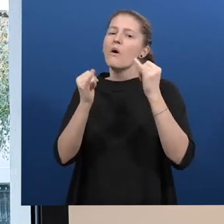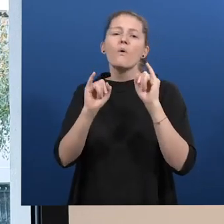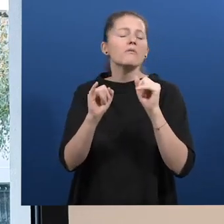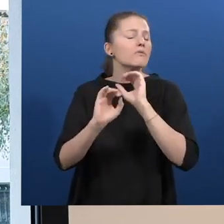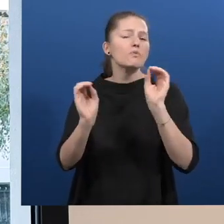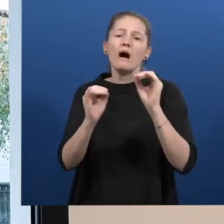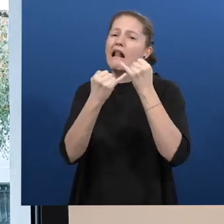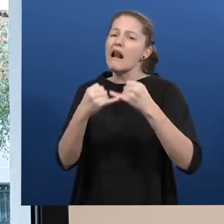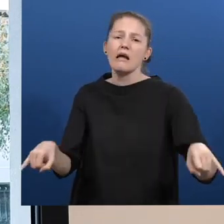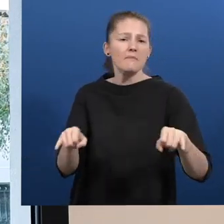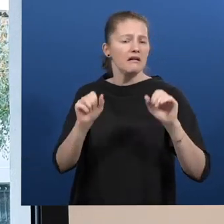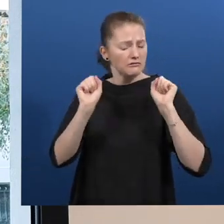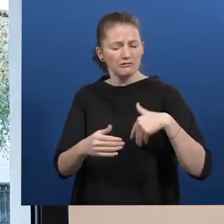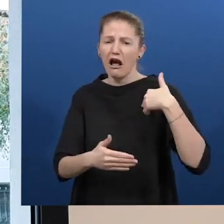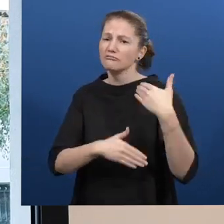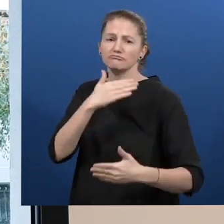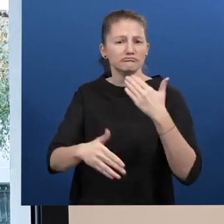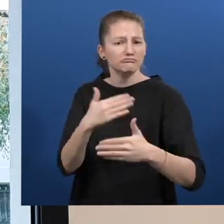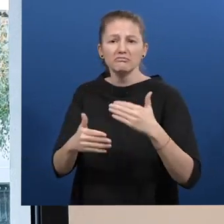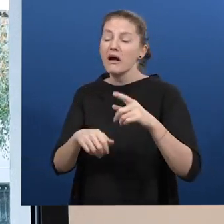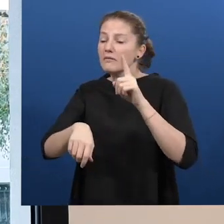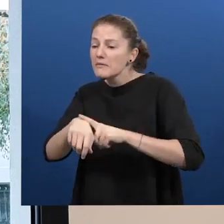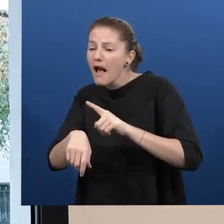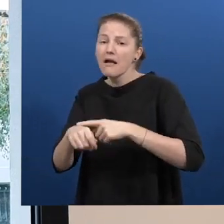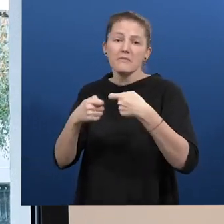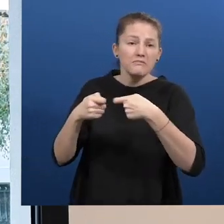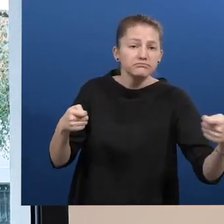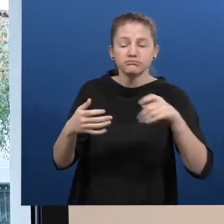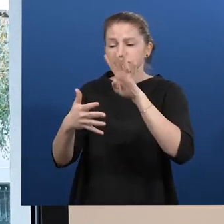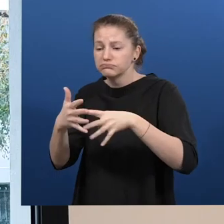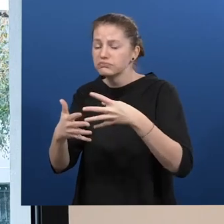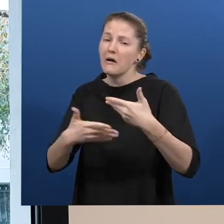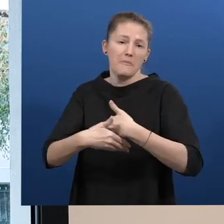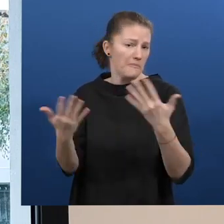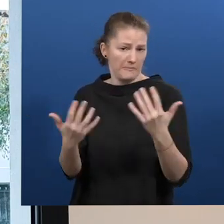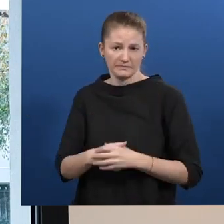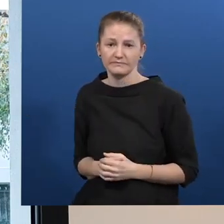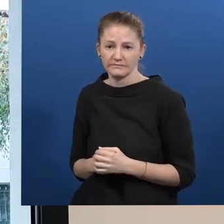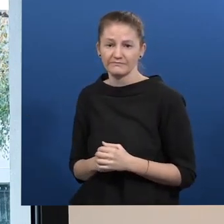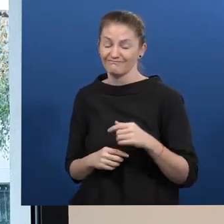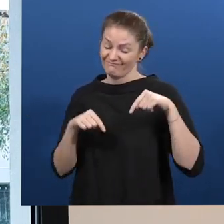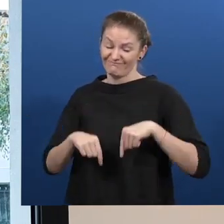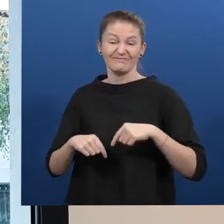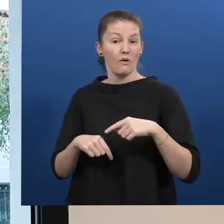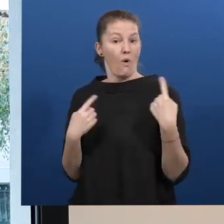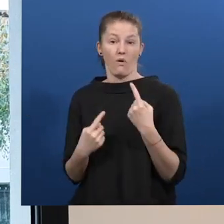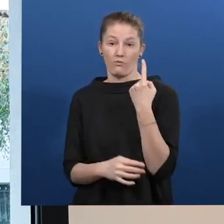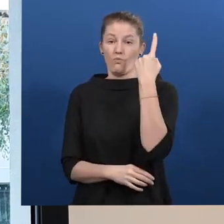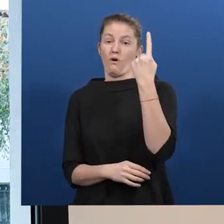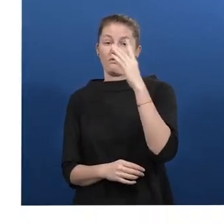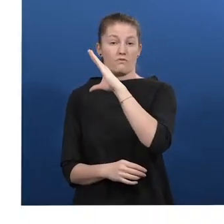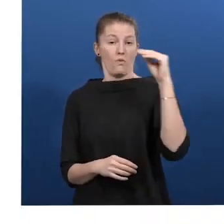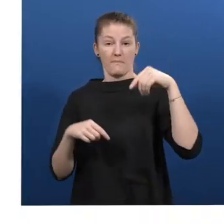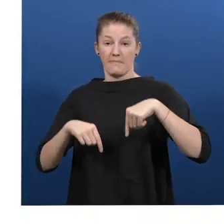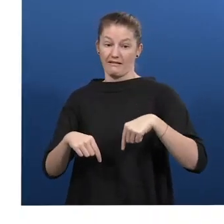whatever the frequency, the schedule, and the duration of the call. We are the only company able to propose such unlimited services.